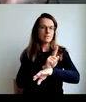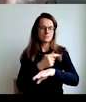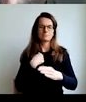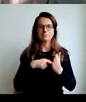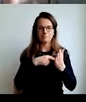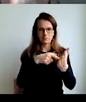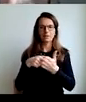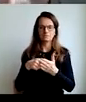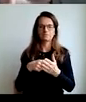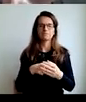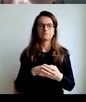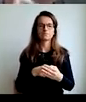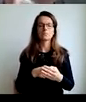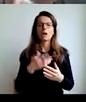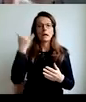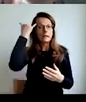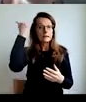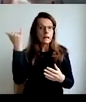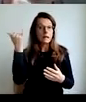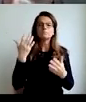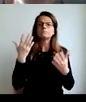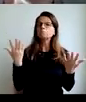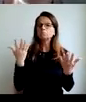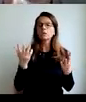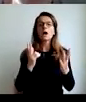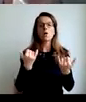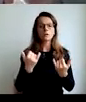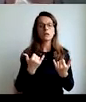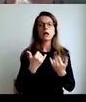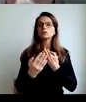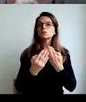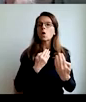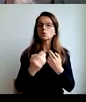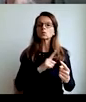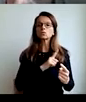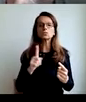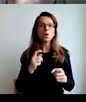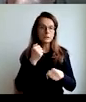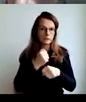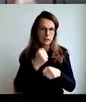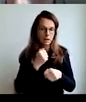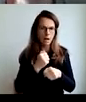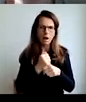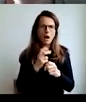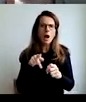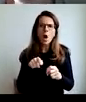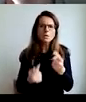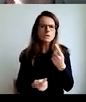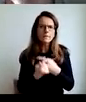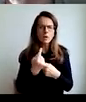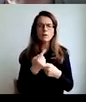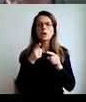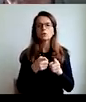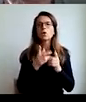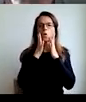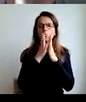vzalje. če je najtežji.